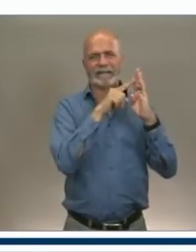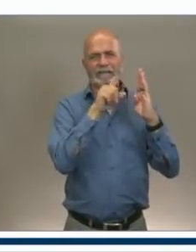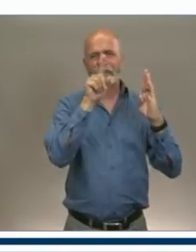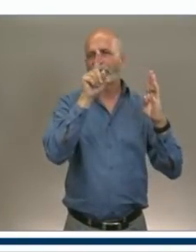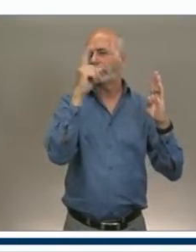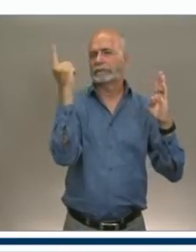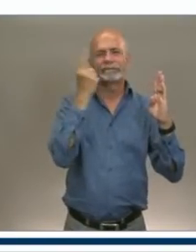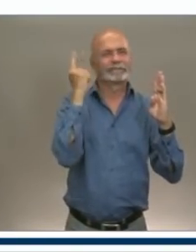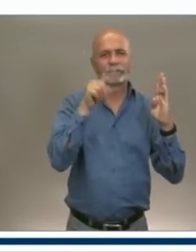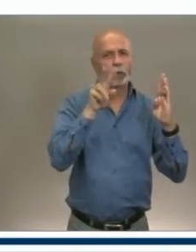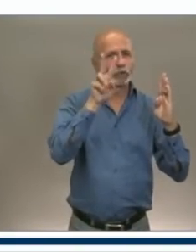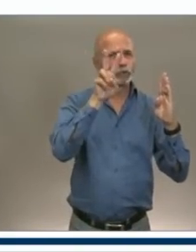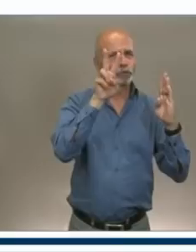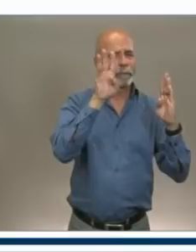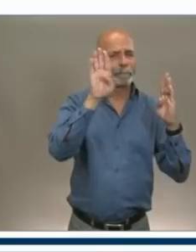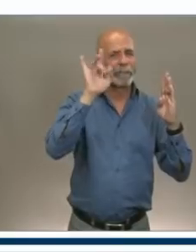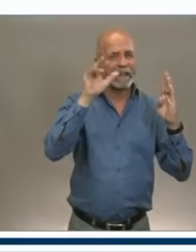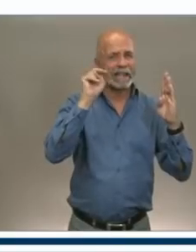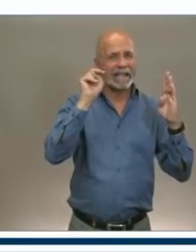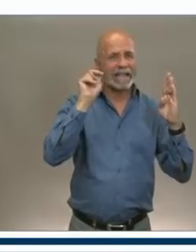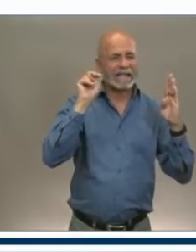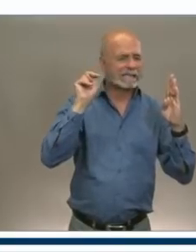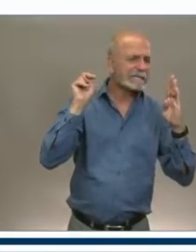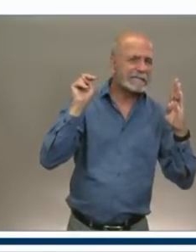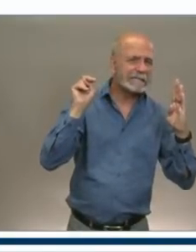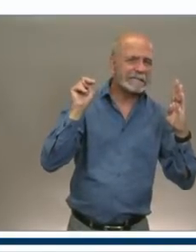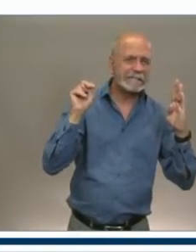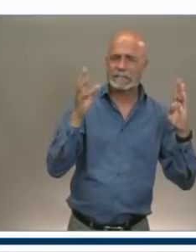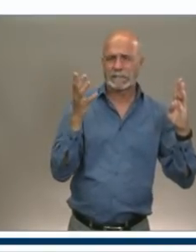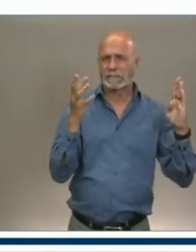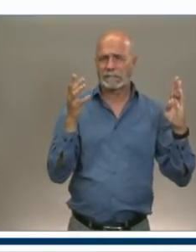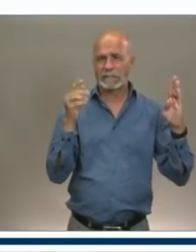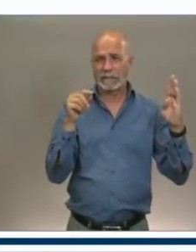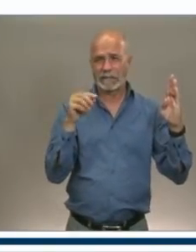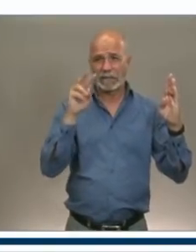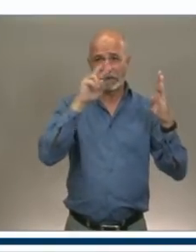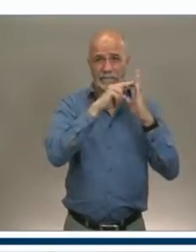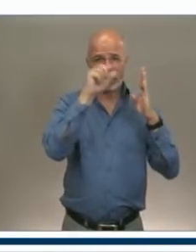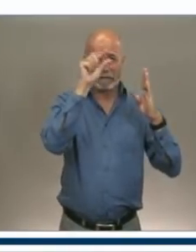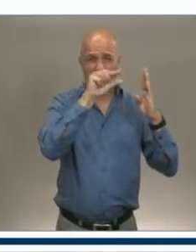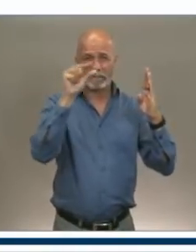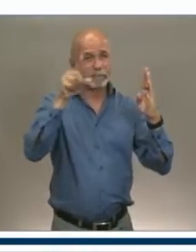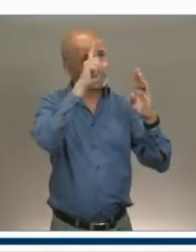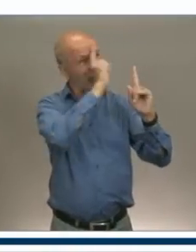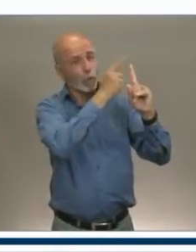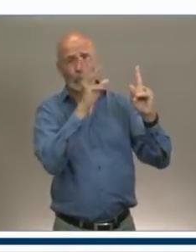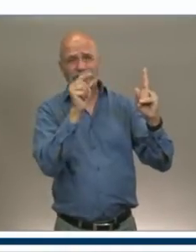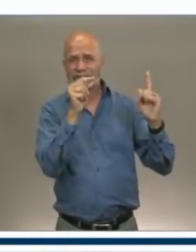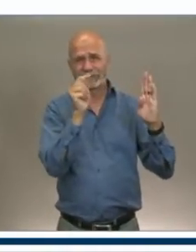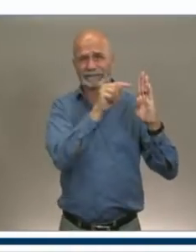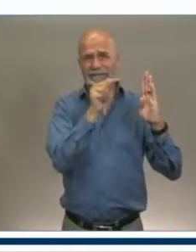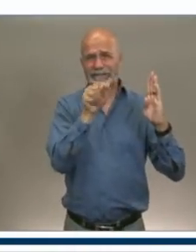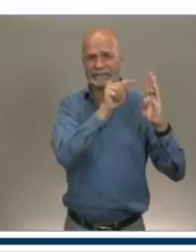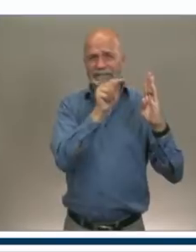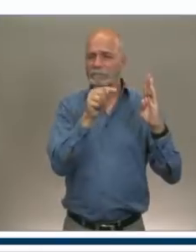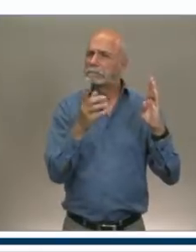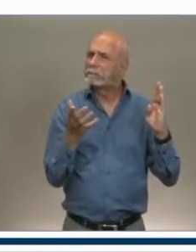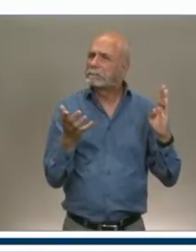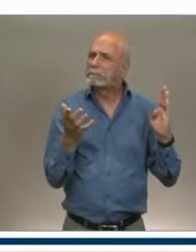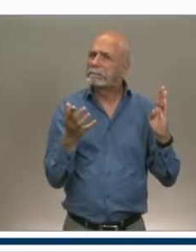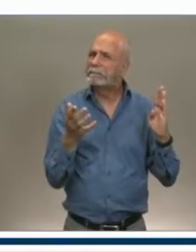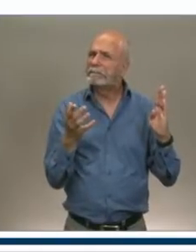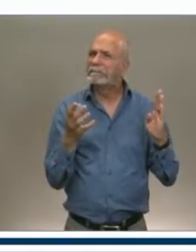And I wondered what the government's goal is in providing this 12